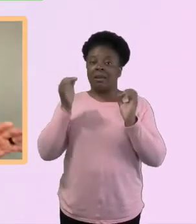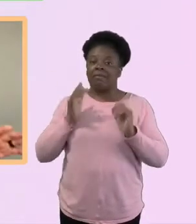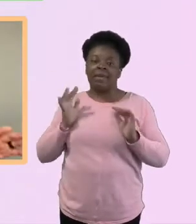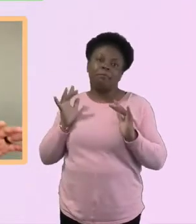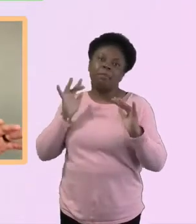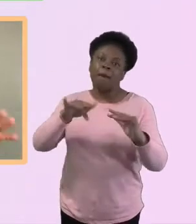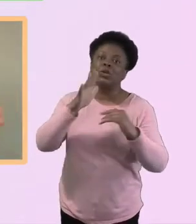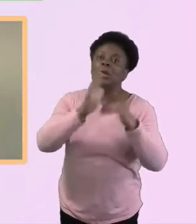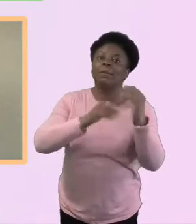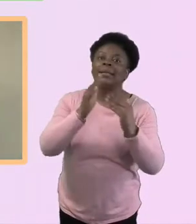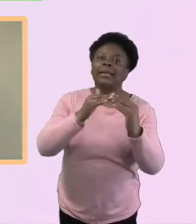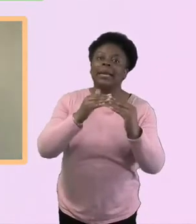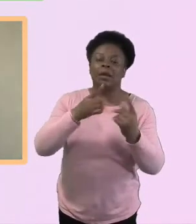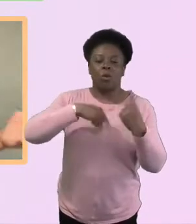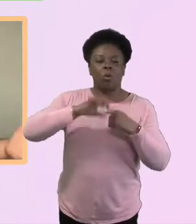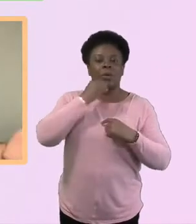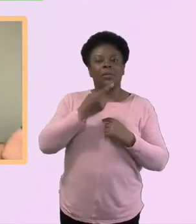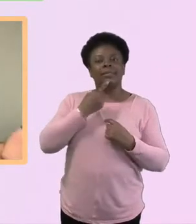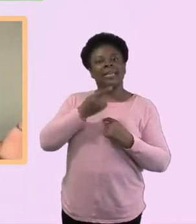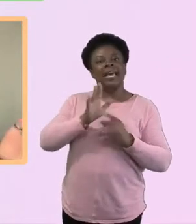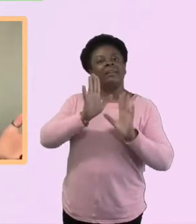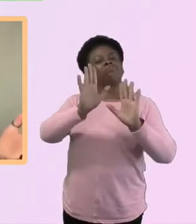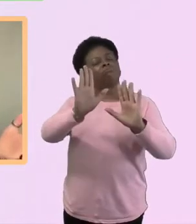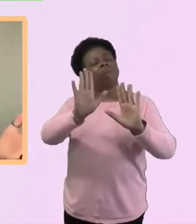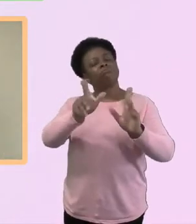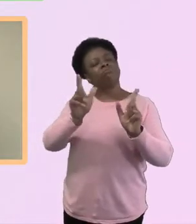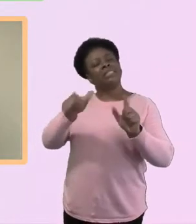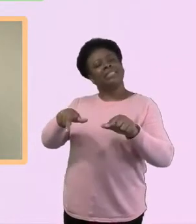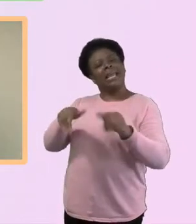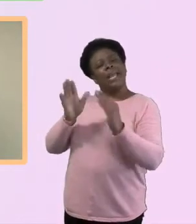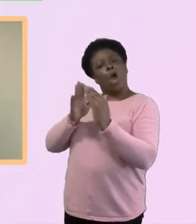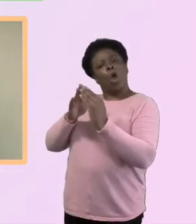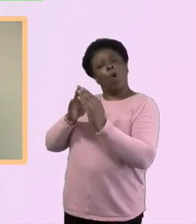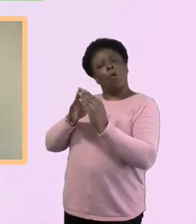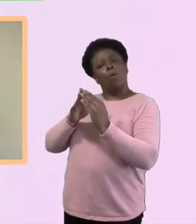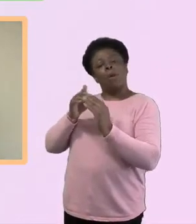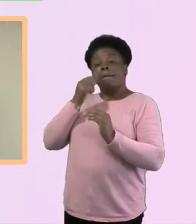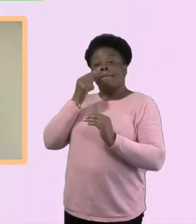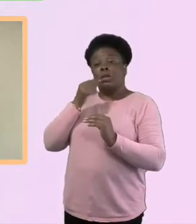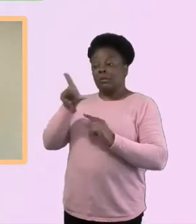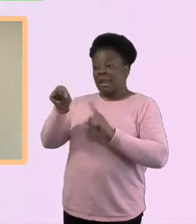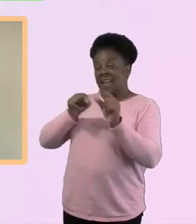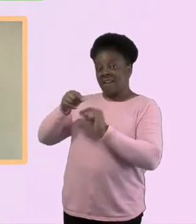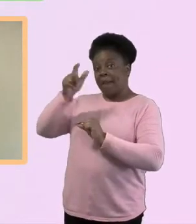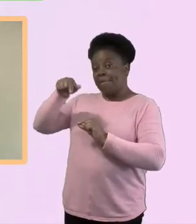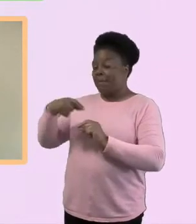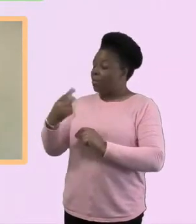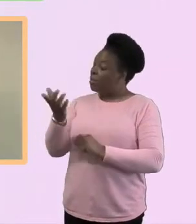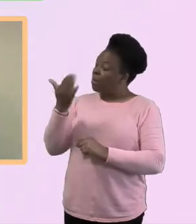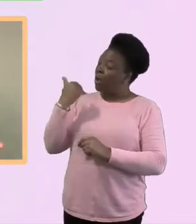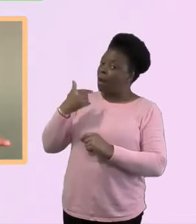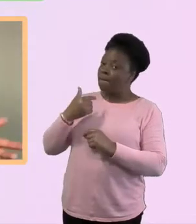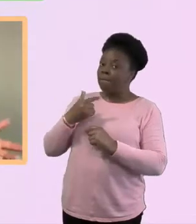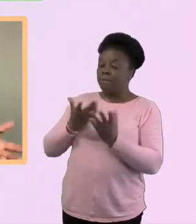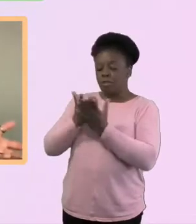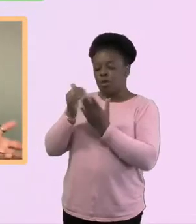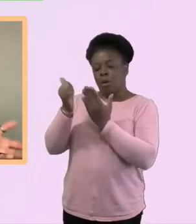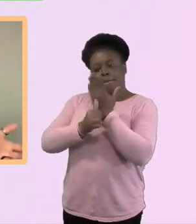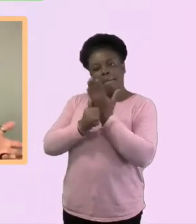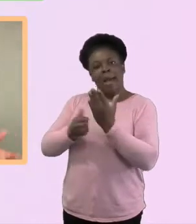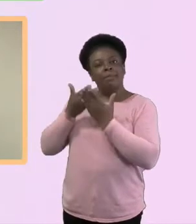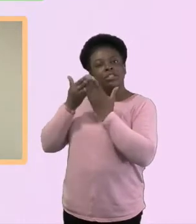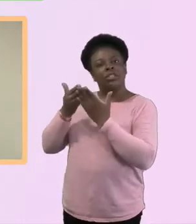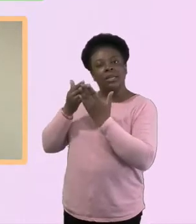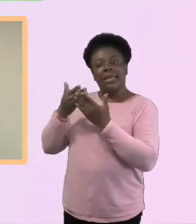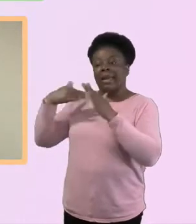to say, you know what, stay home, stay home and maybe have a Bible study with friends, maybe have someone on for lunch. What, what does it look like for you to be church in that